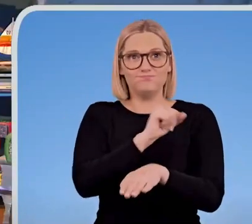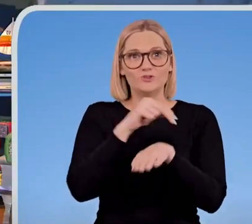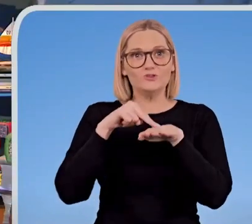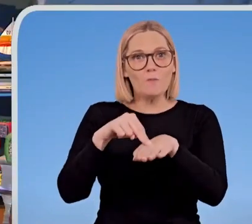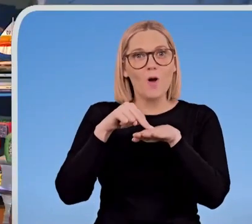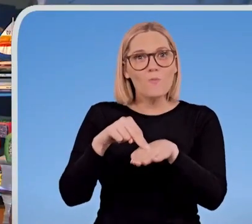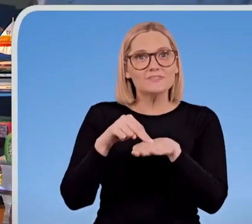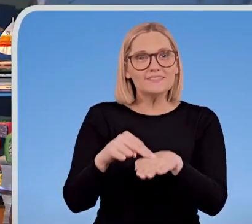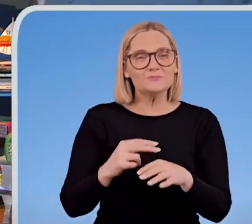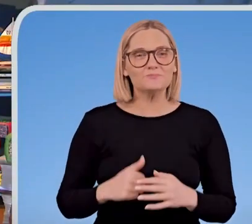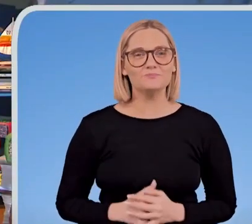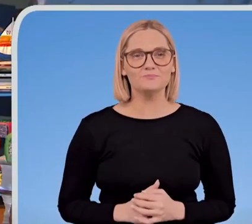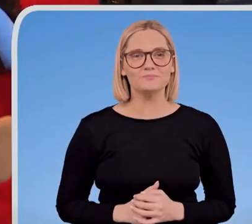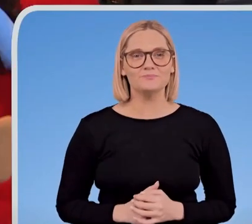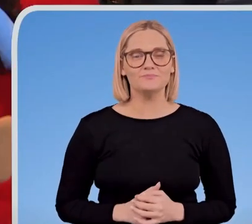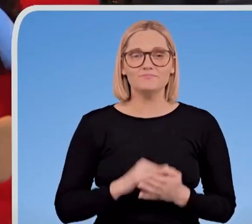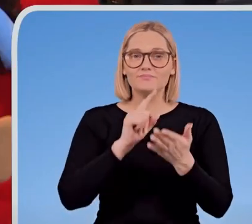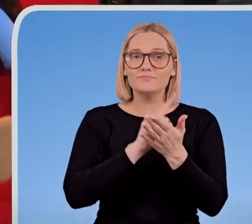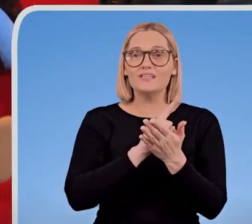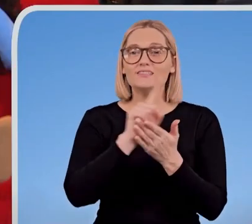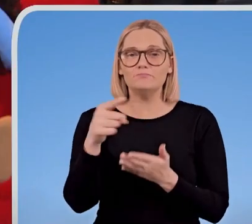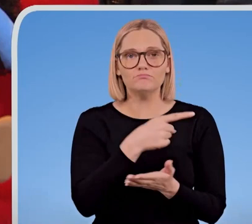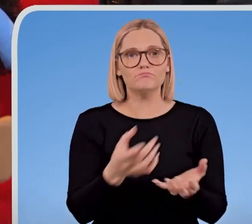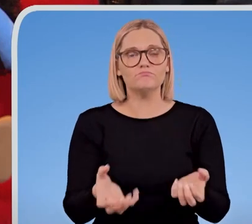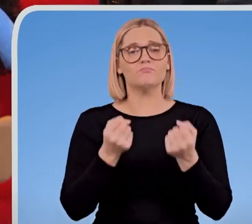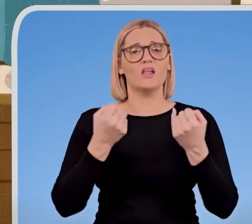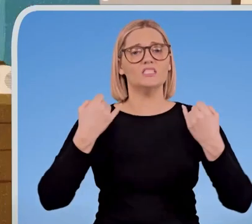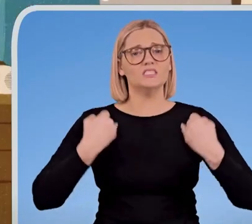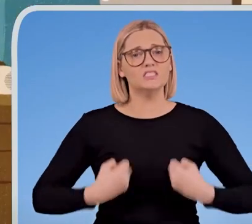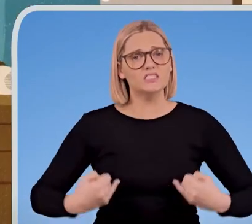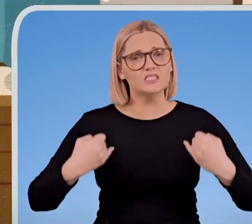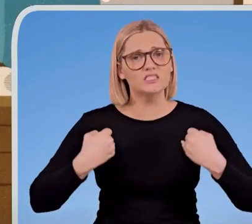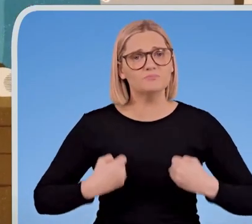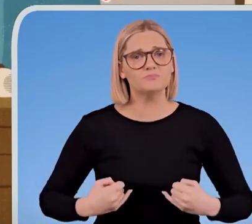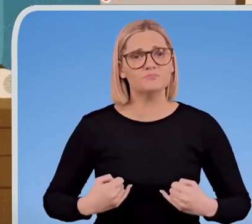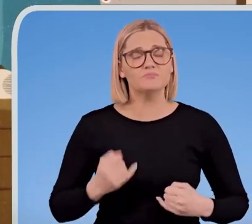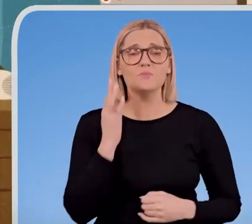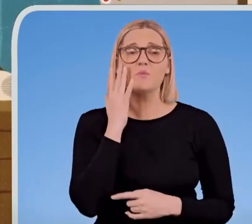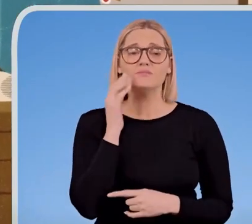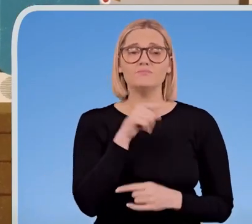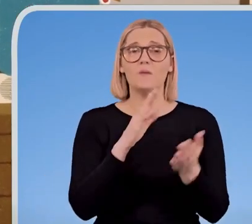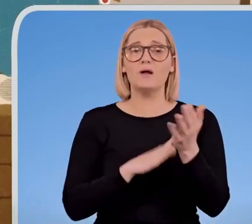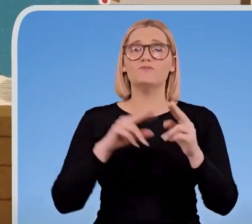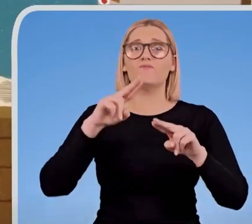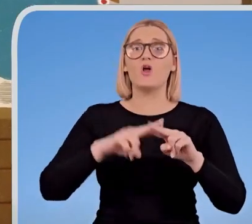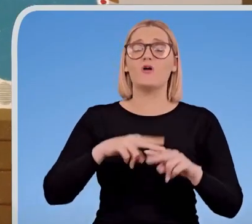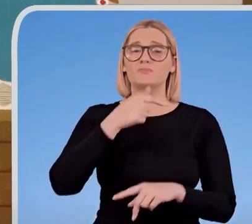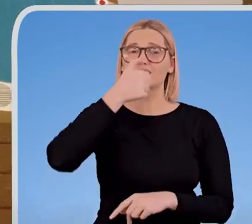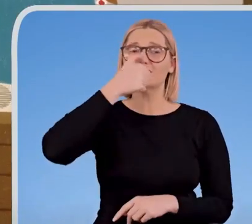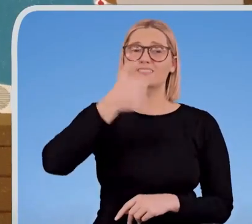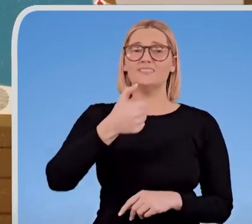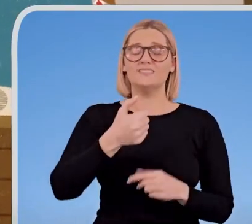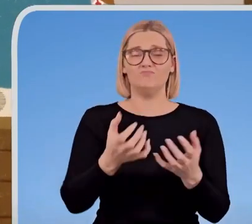Then he got sick. Oh, dear. Matt was 16 years old when he got glandular fever.